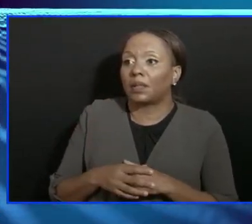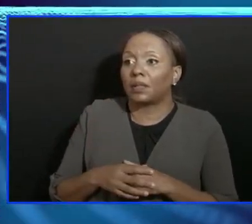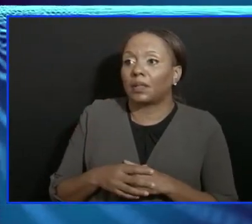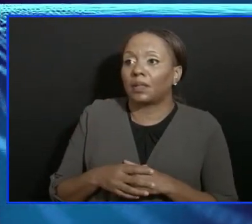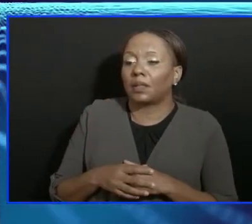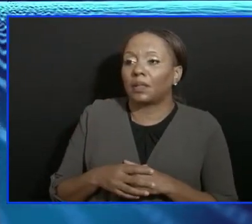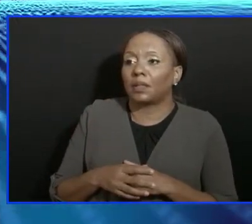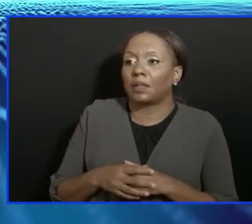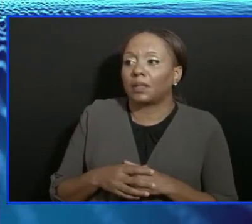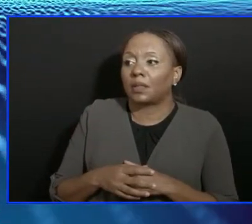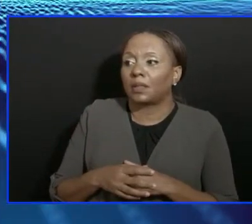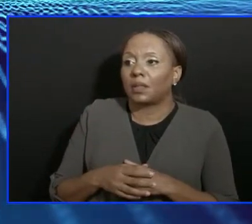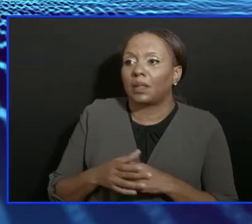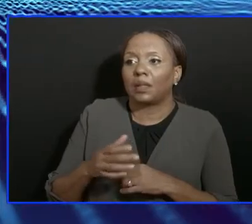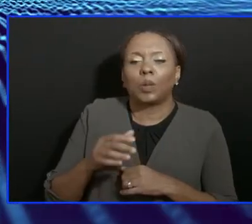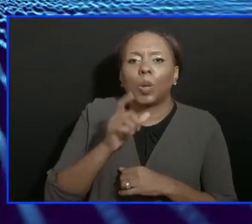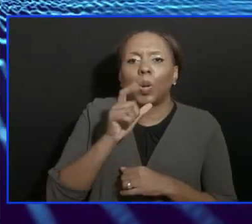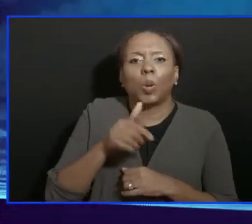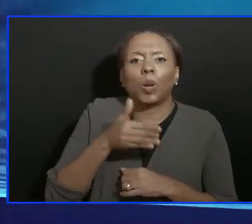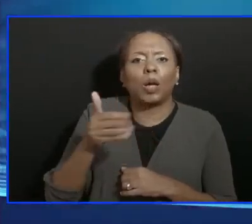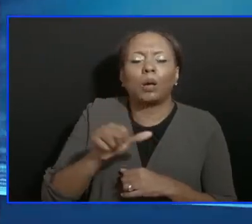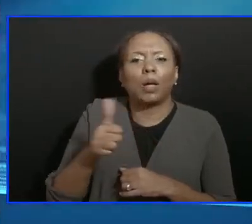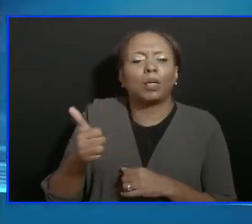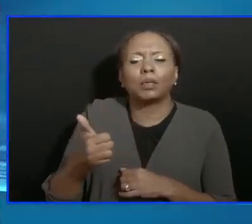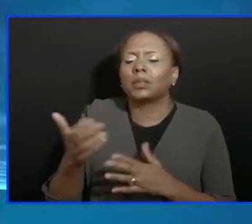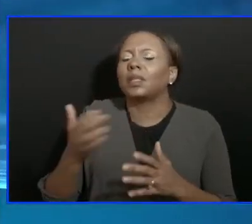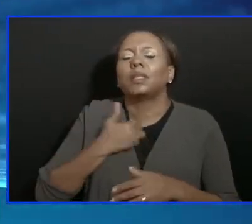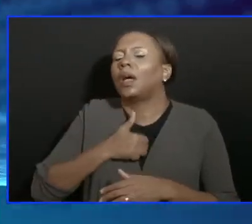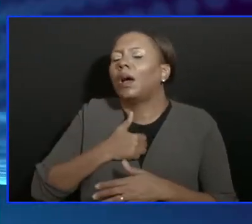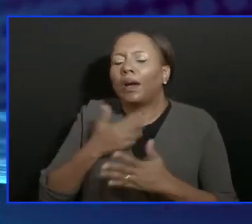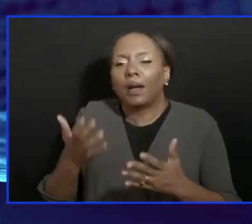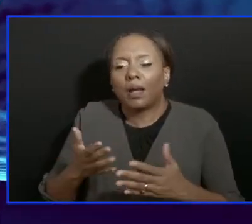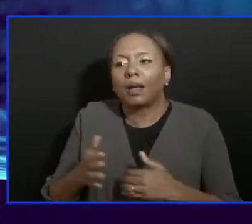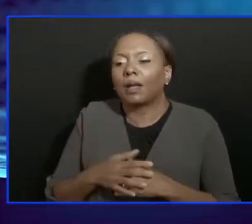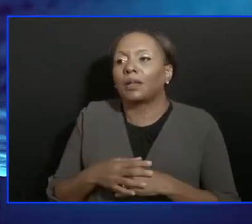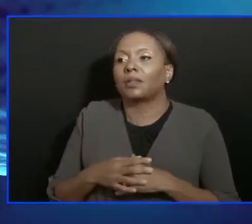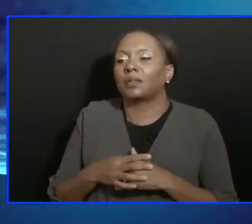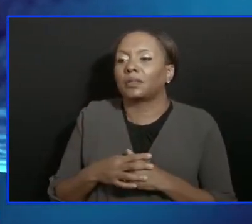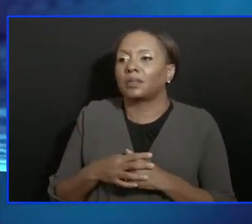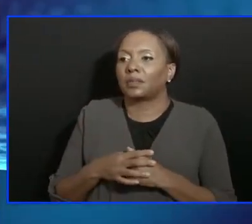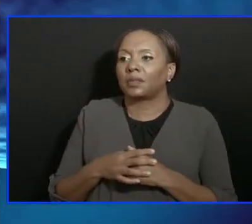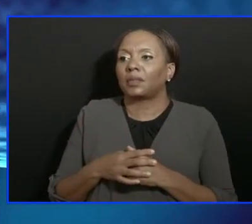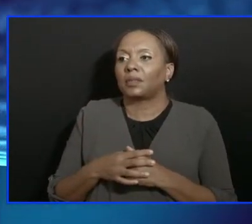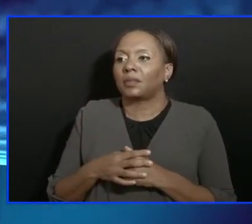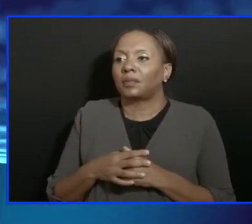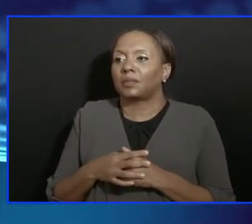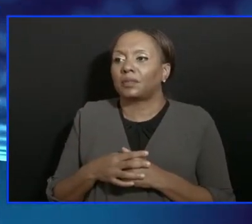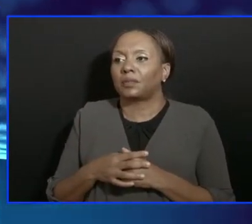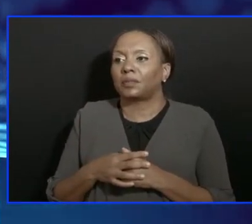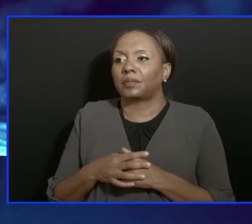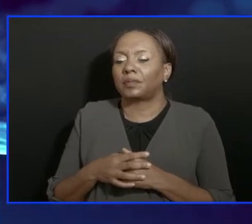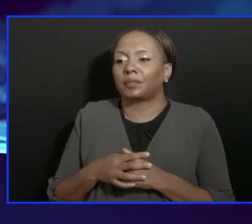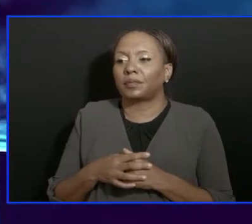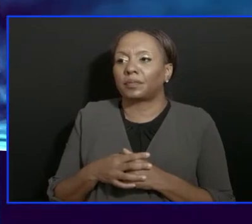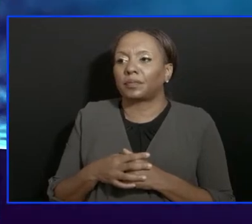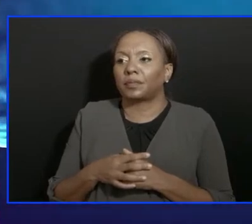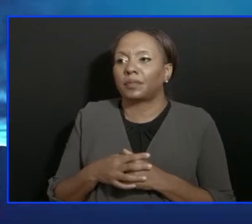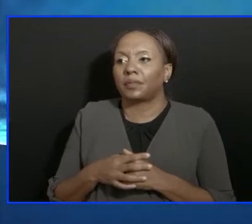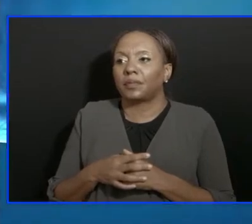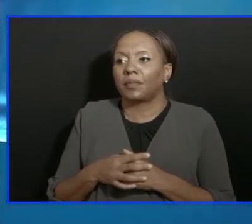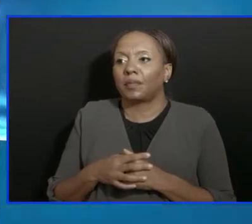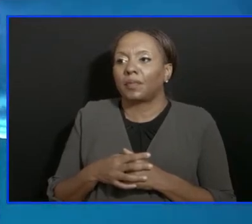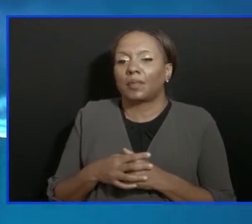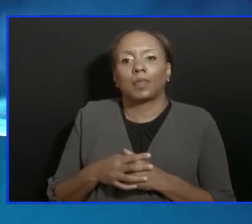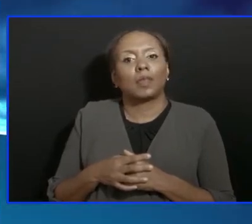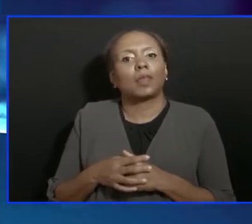Okay, go ahead. Yeah, Trevor Thorpe again, Madam Prime Minister. What is this costing, all this costing to Barbados?